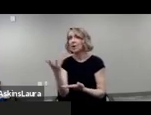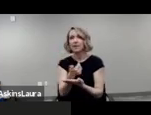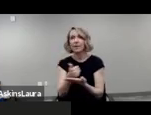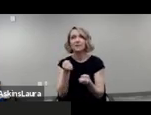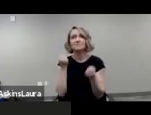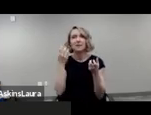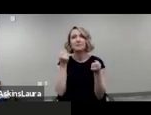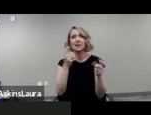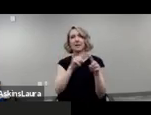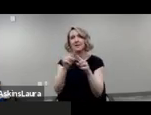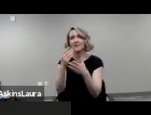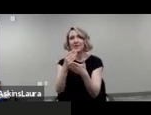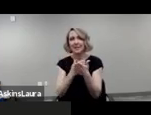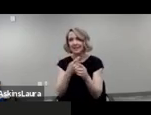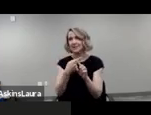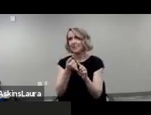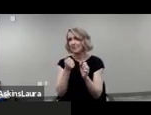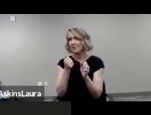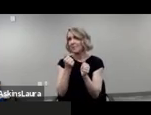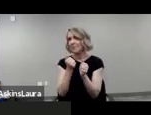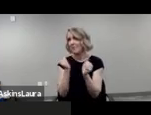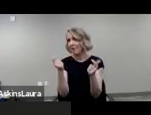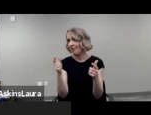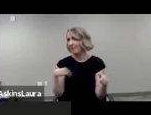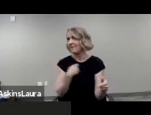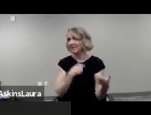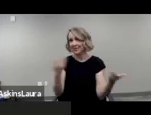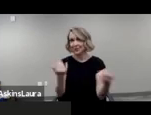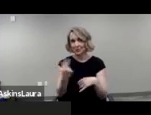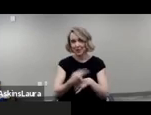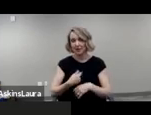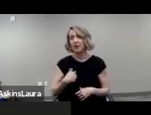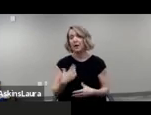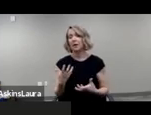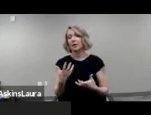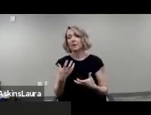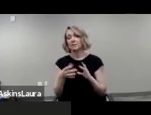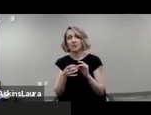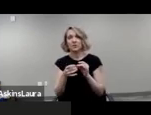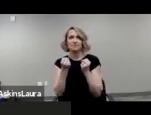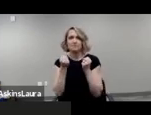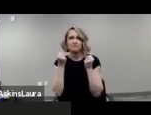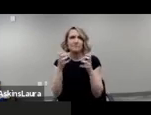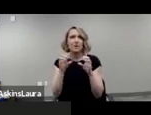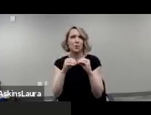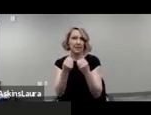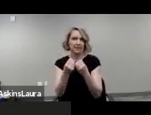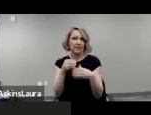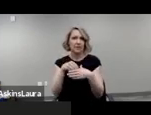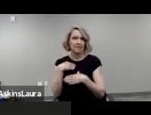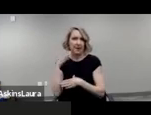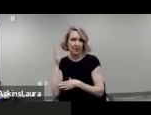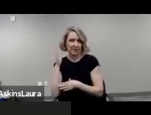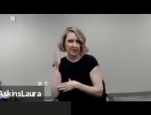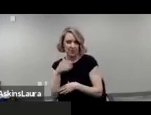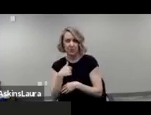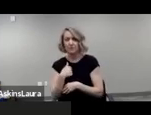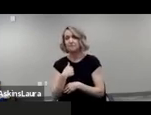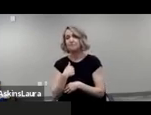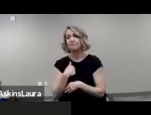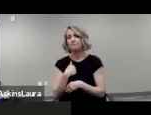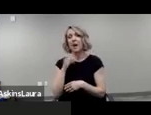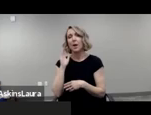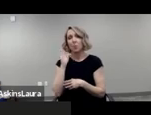of different contact lists from each of us as panelists and i know that i mentioned a number of organizations in my presentation and